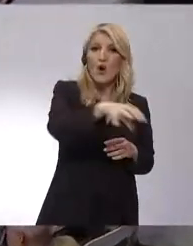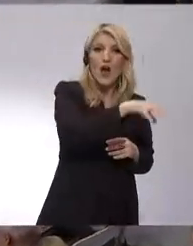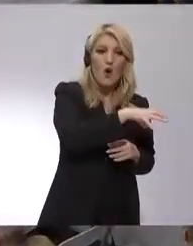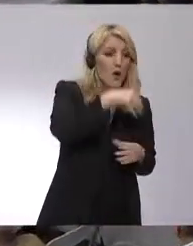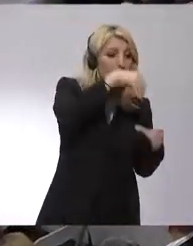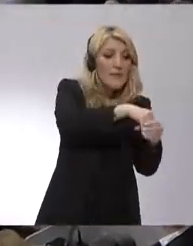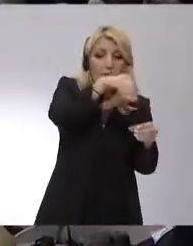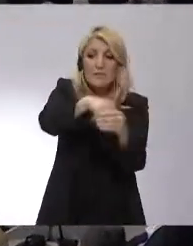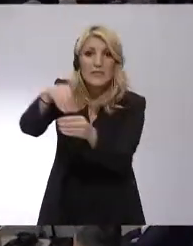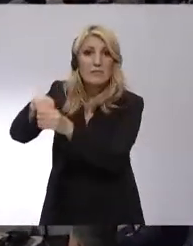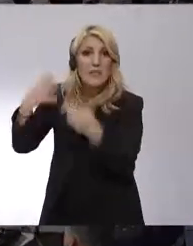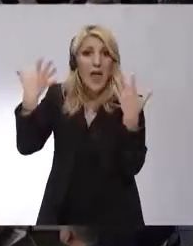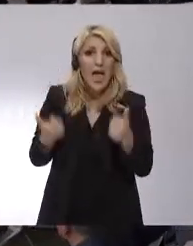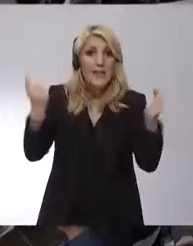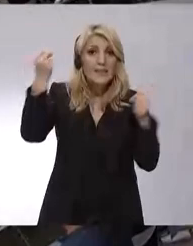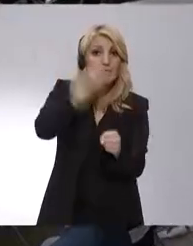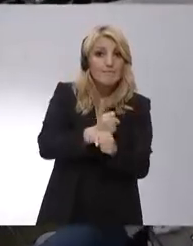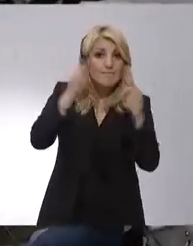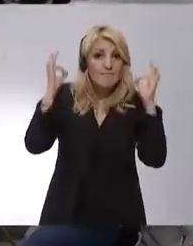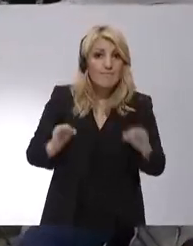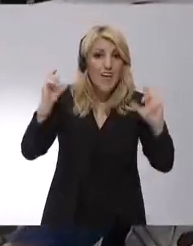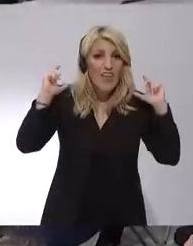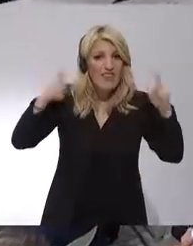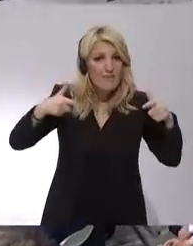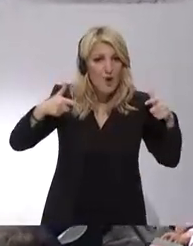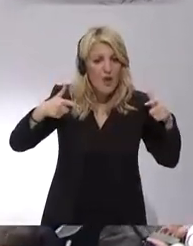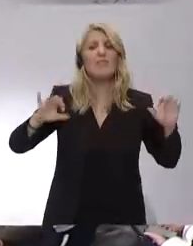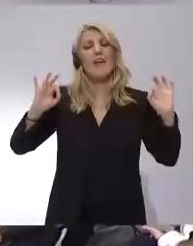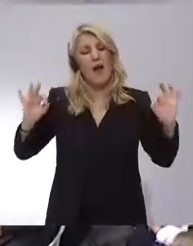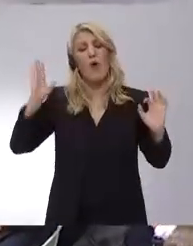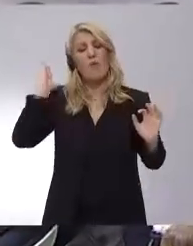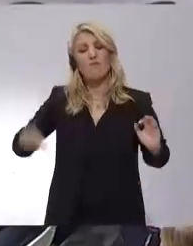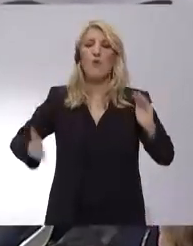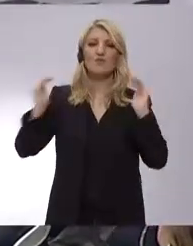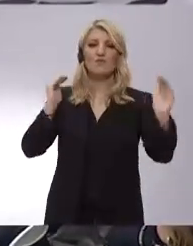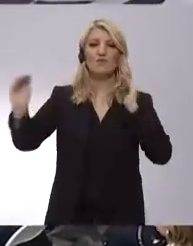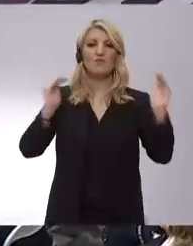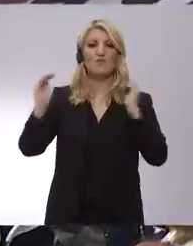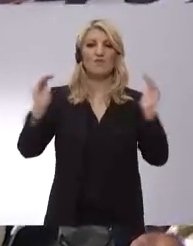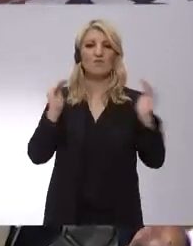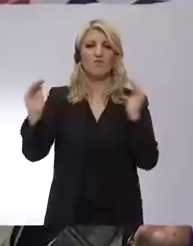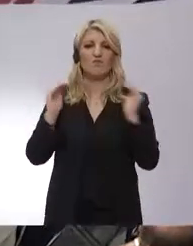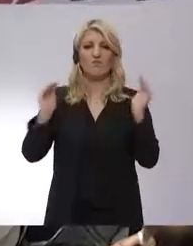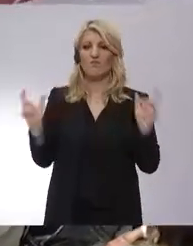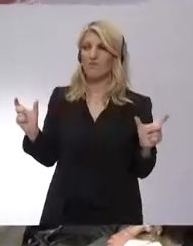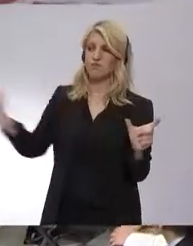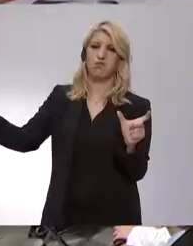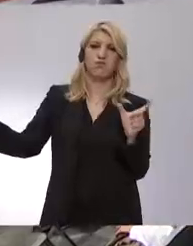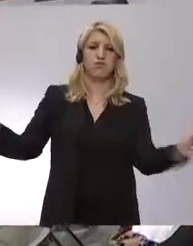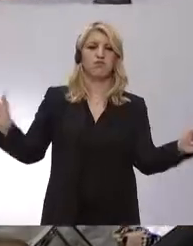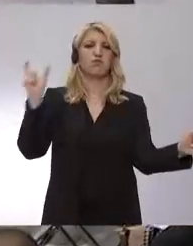to attack us like in Salamania or in Marathon. That is why we must build up now